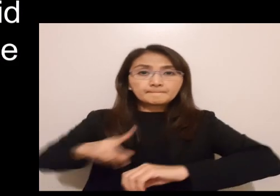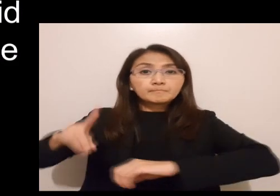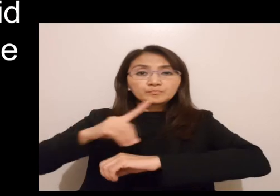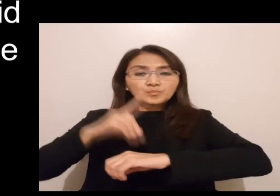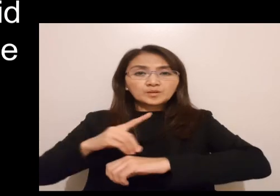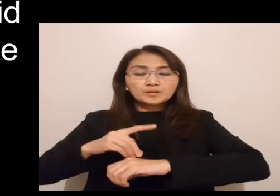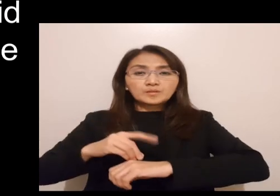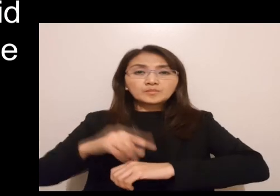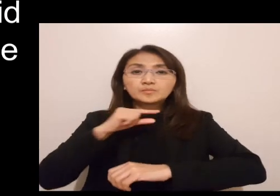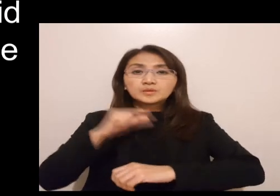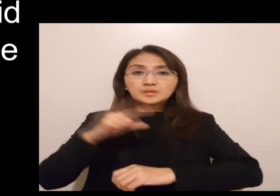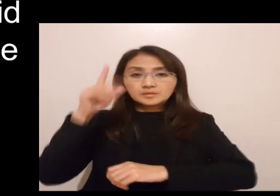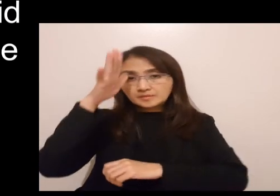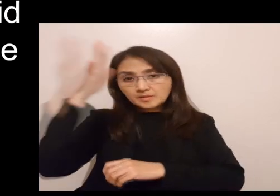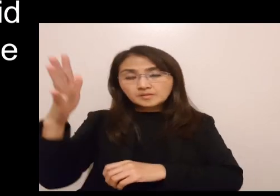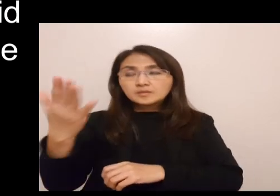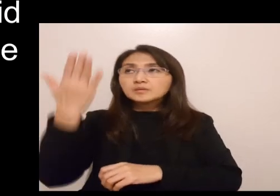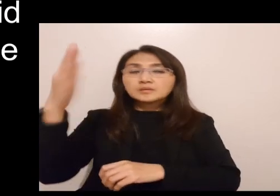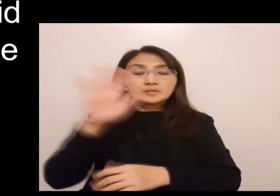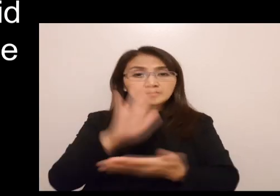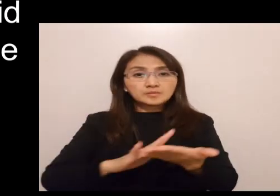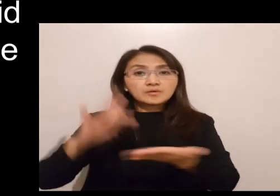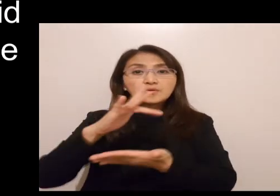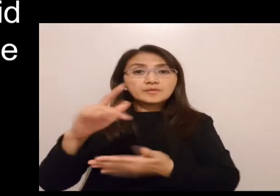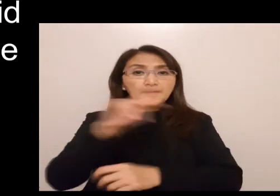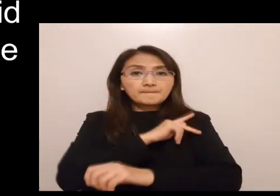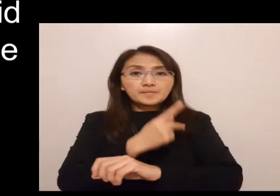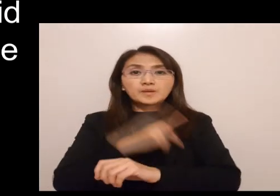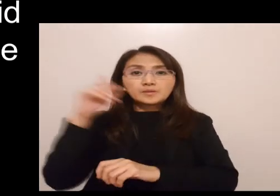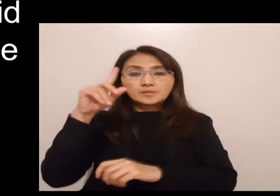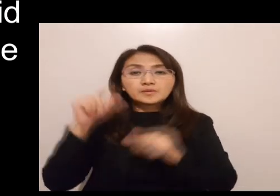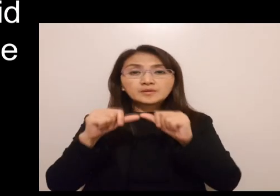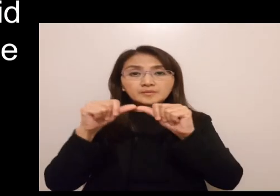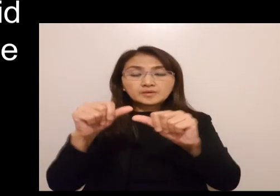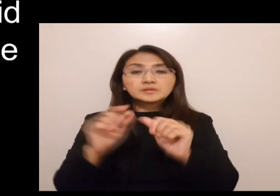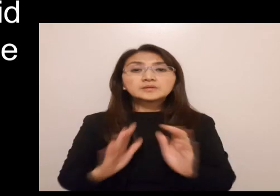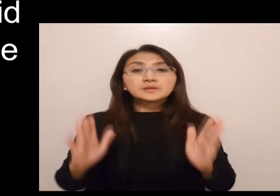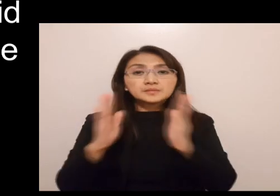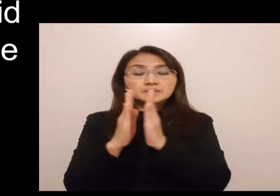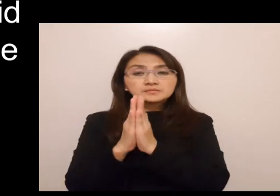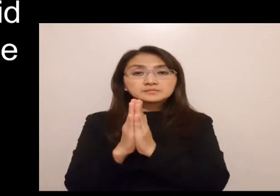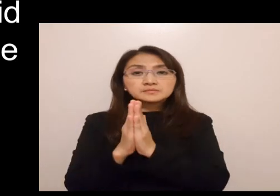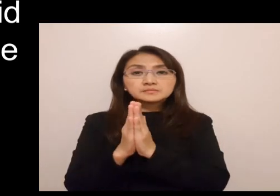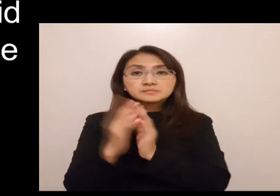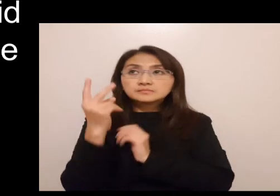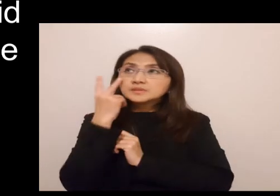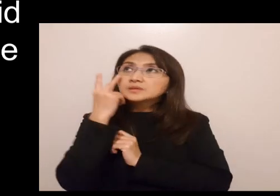priests for his God and Father, to him be glory and power, forever and ever. Amen.